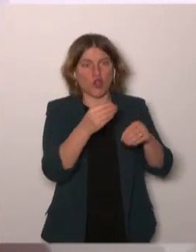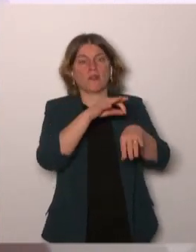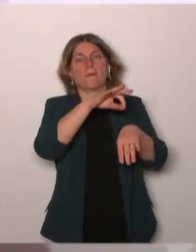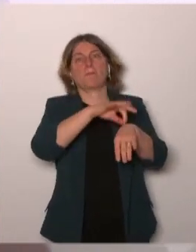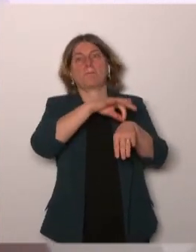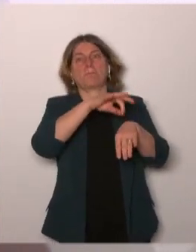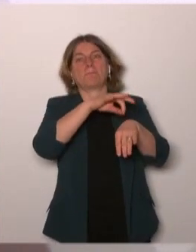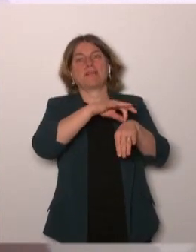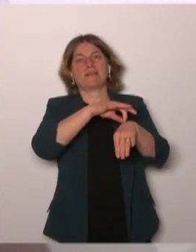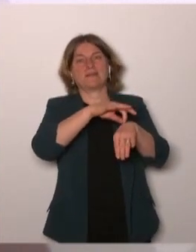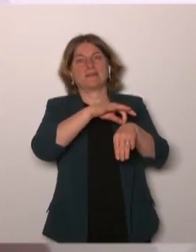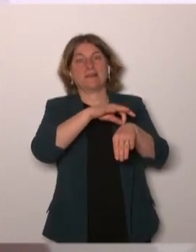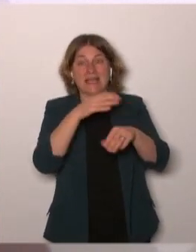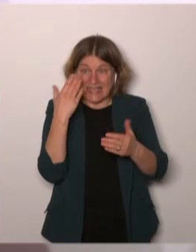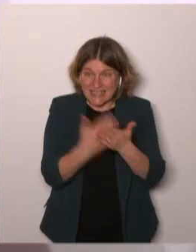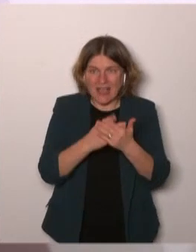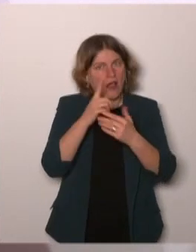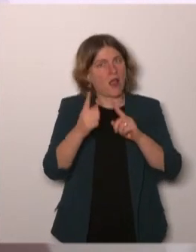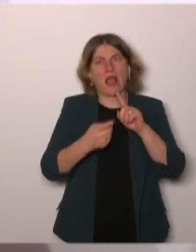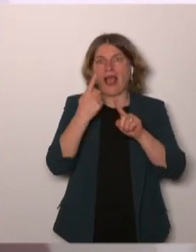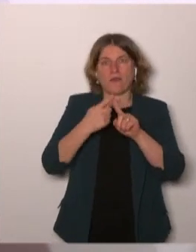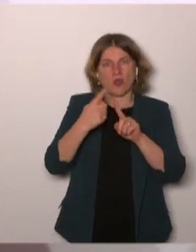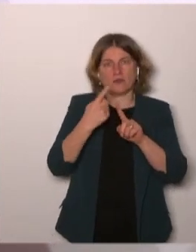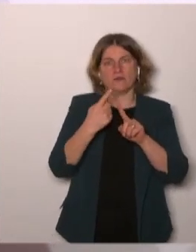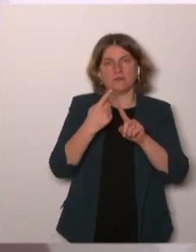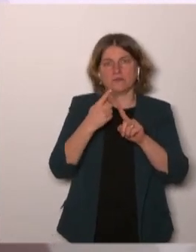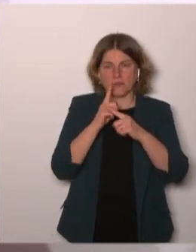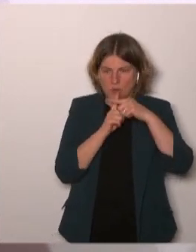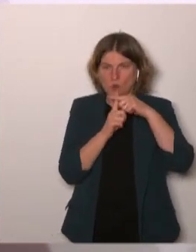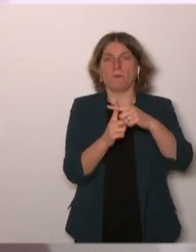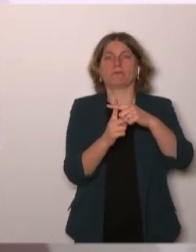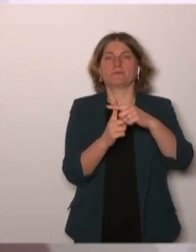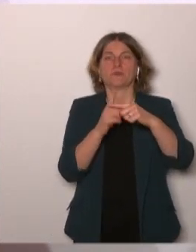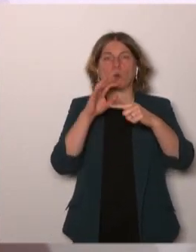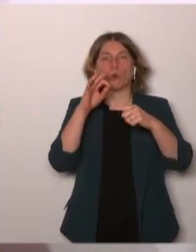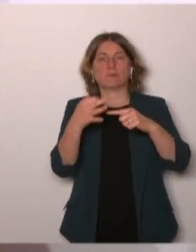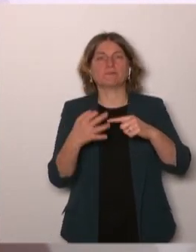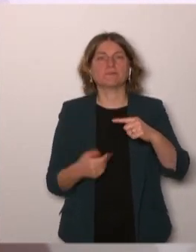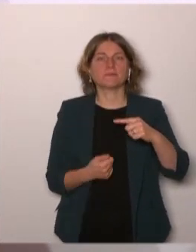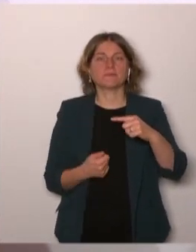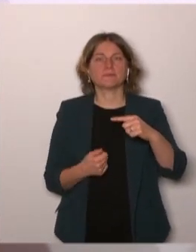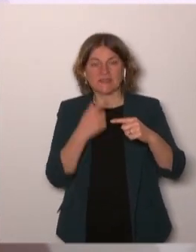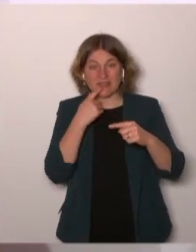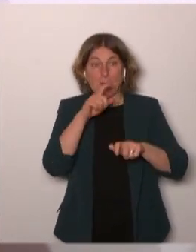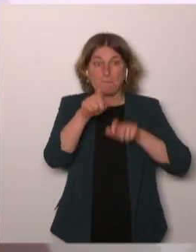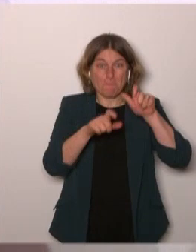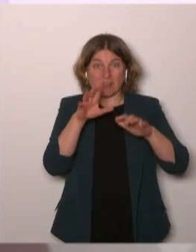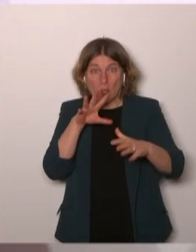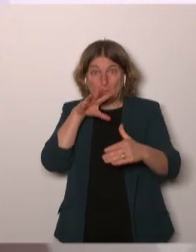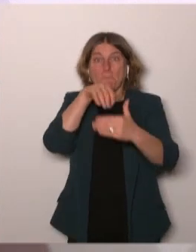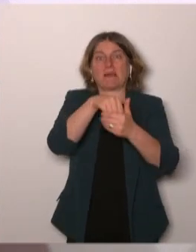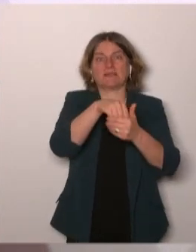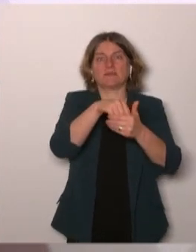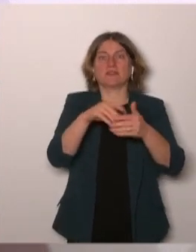as all the stakeholders we will have to again leave our comfort zone readdress but I believe that if it's interest